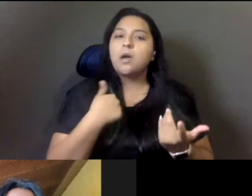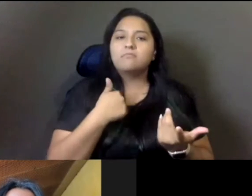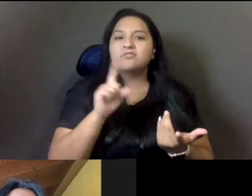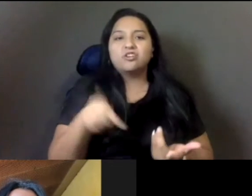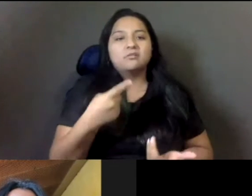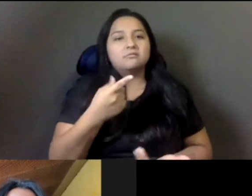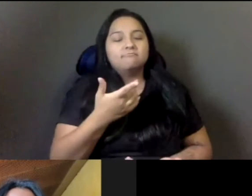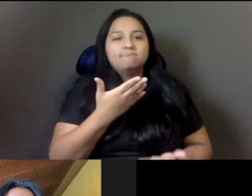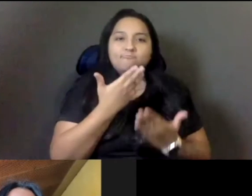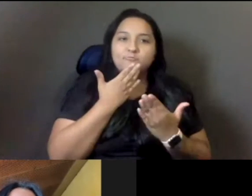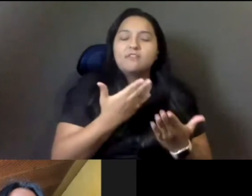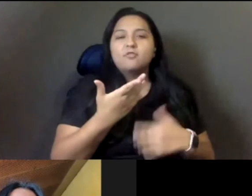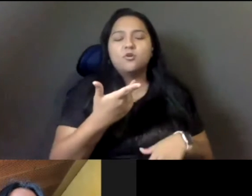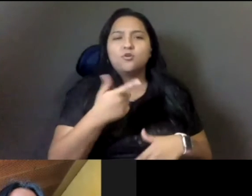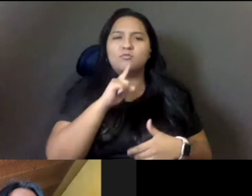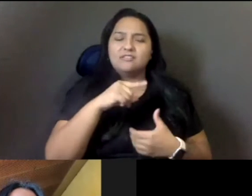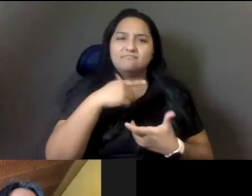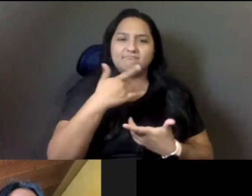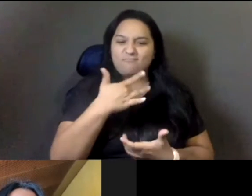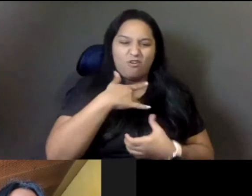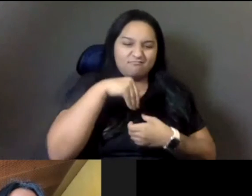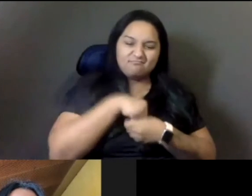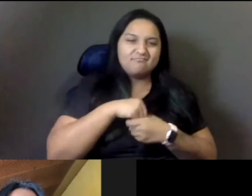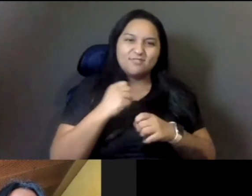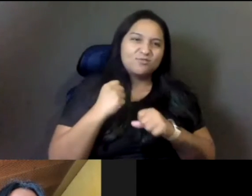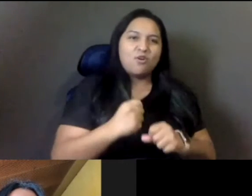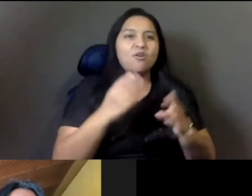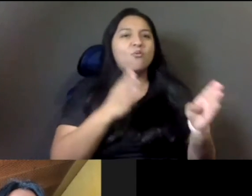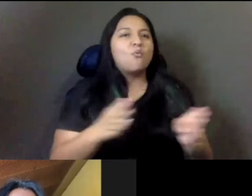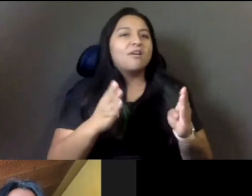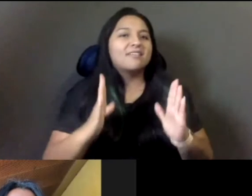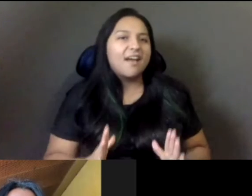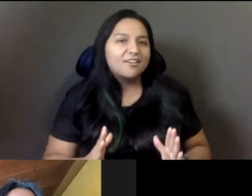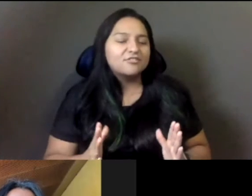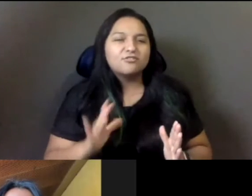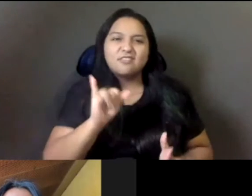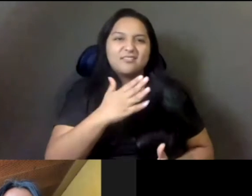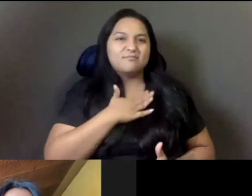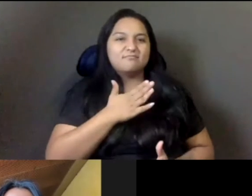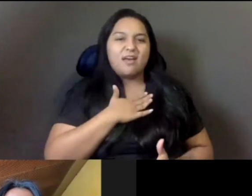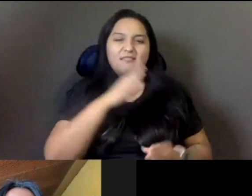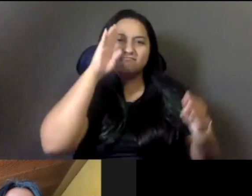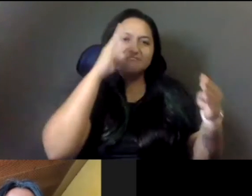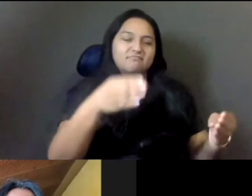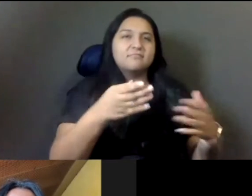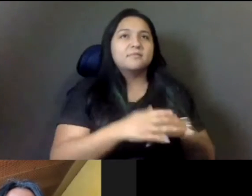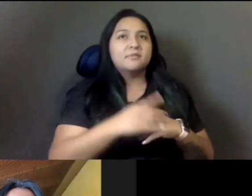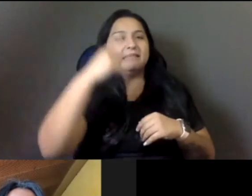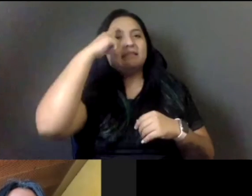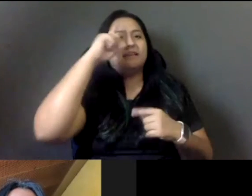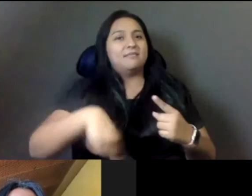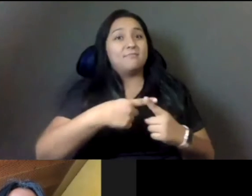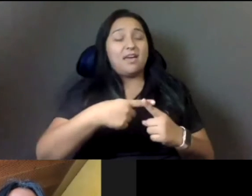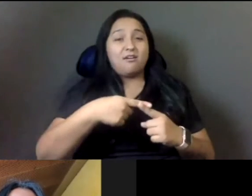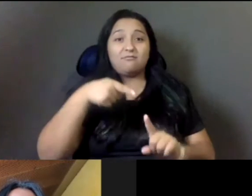that's the world that I come from. And when I think about, uh, this recall, I'm really, really frustrated and